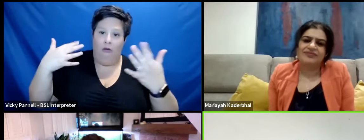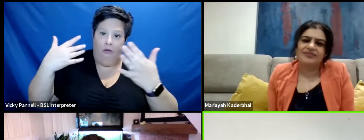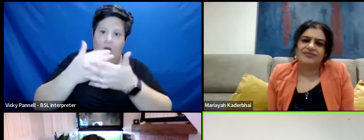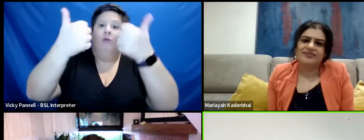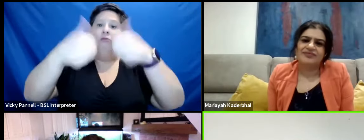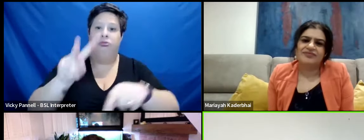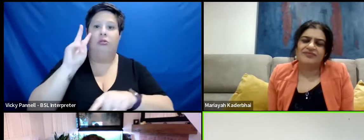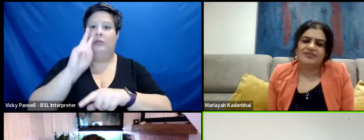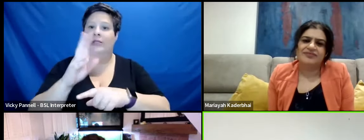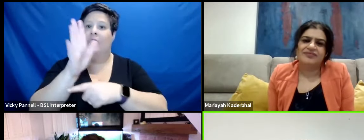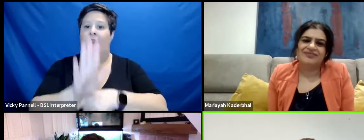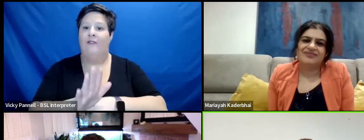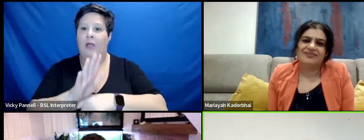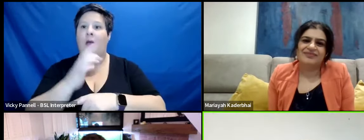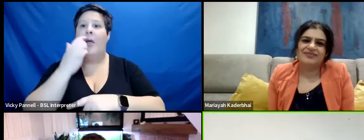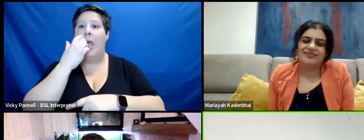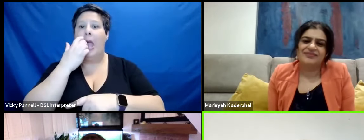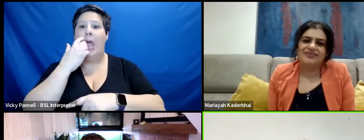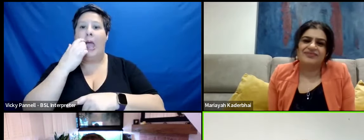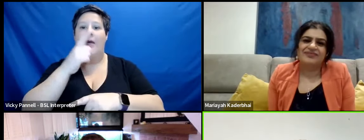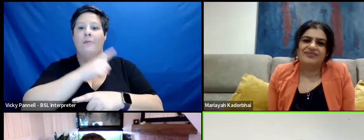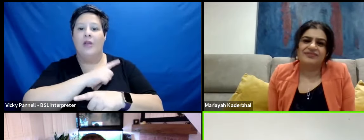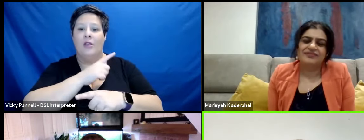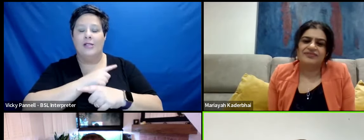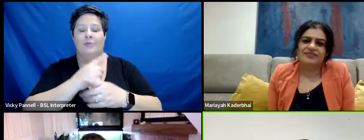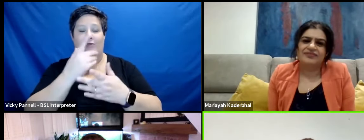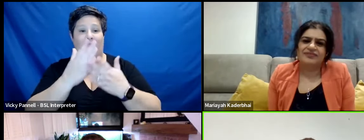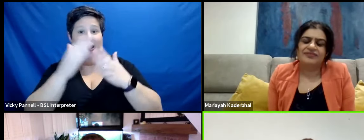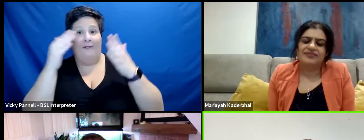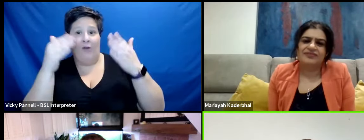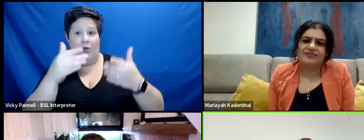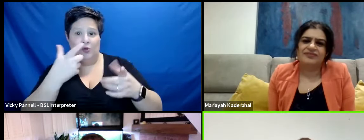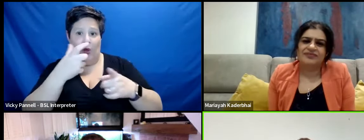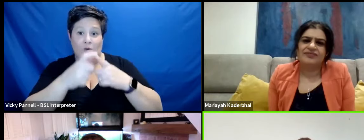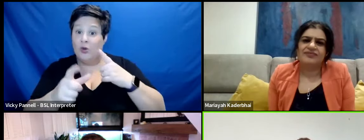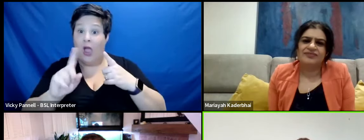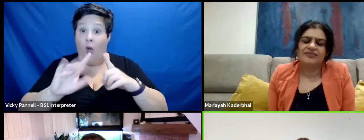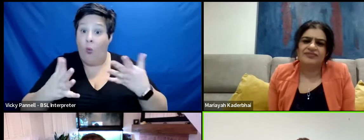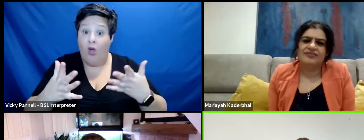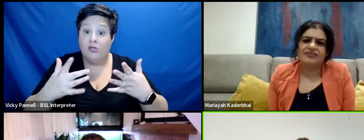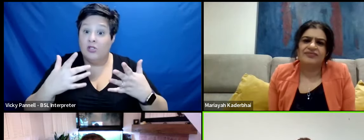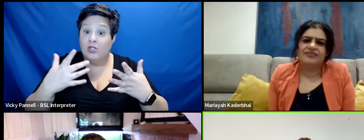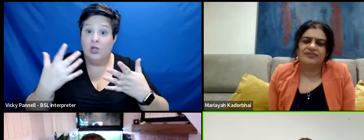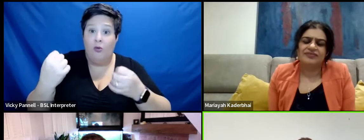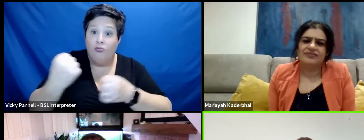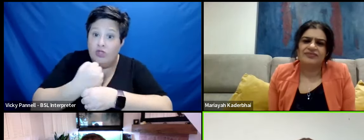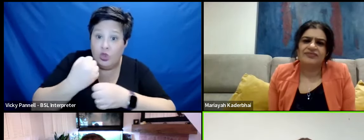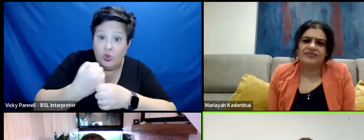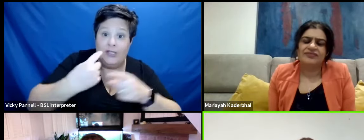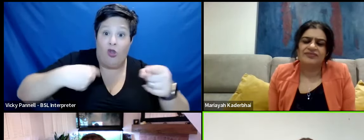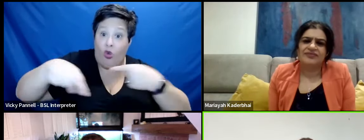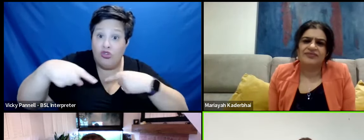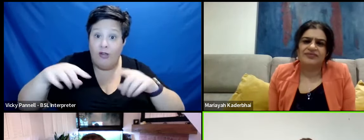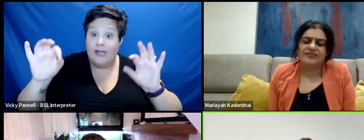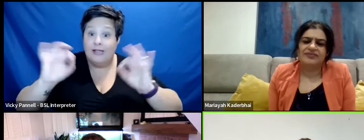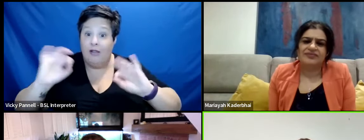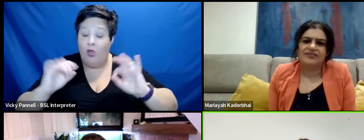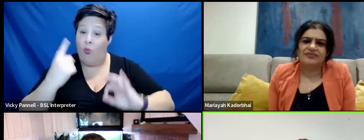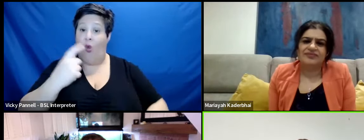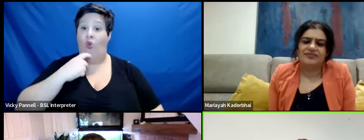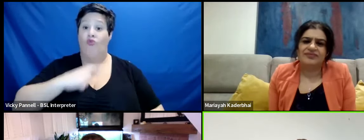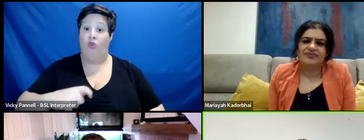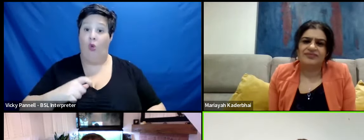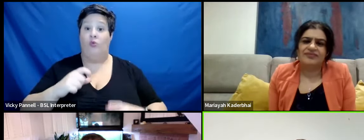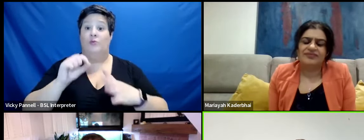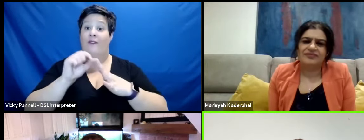And then, you know, because I had such a sort of singular focus on what I was doing, I wasn't producing this one or directing. My singular role was just being